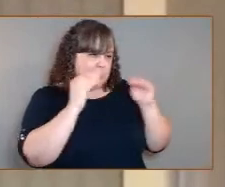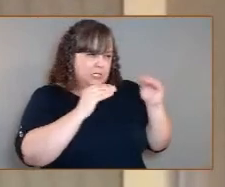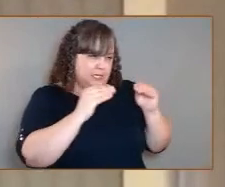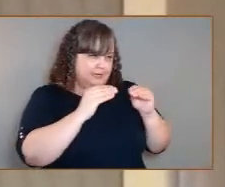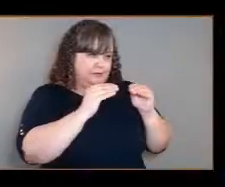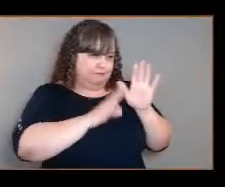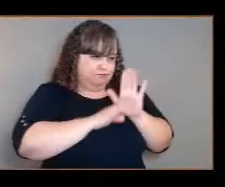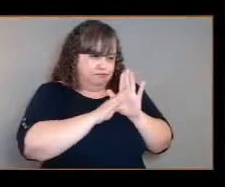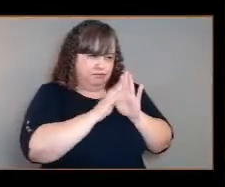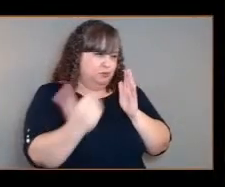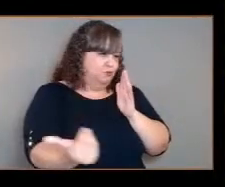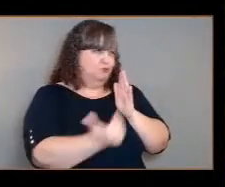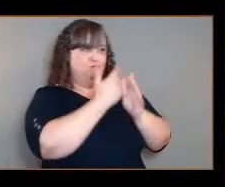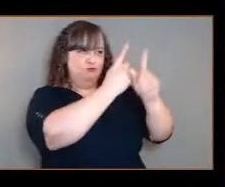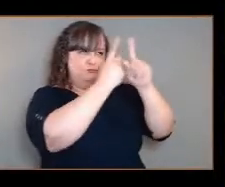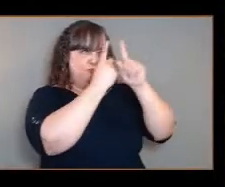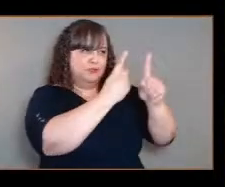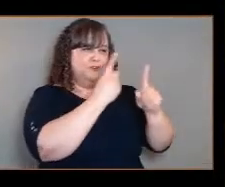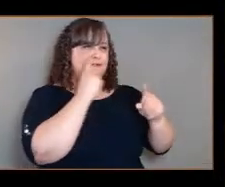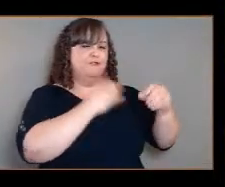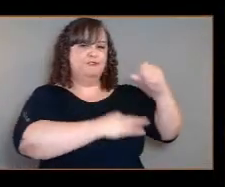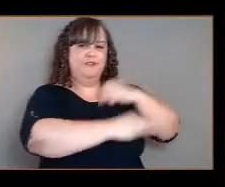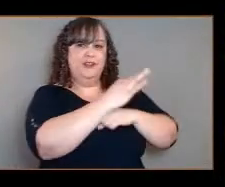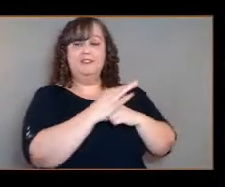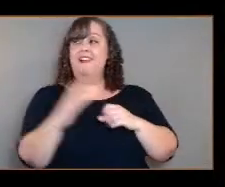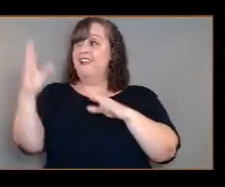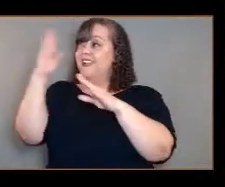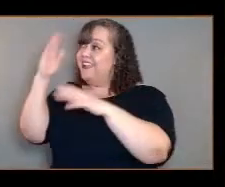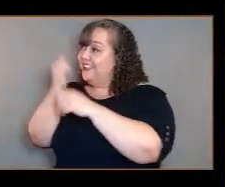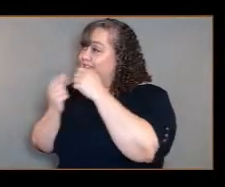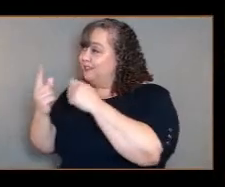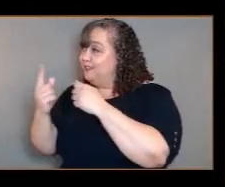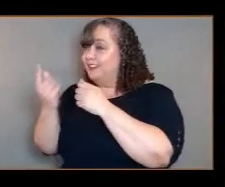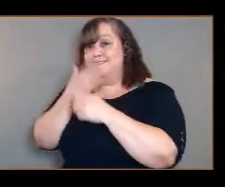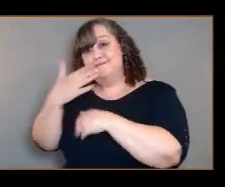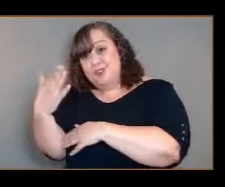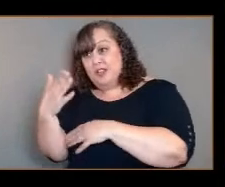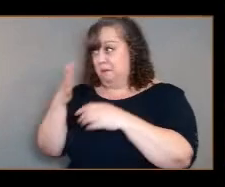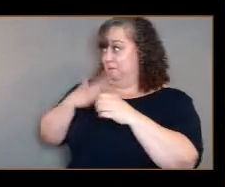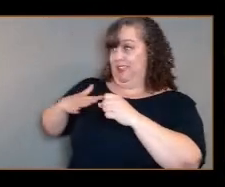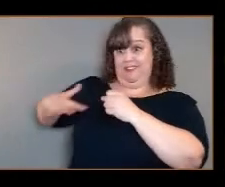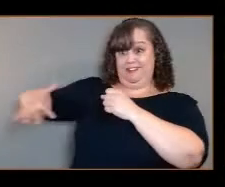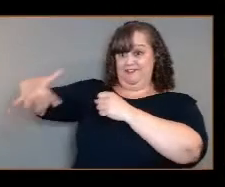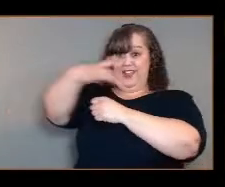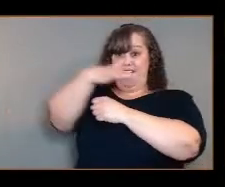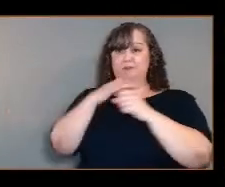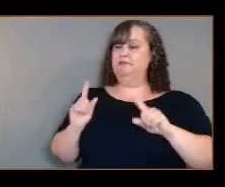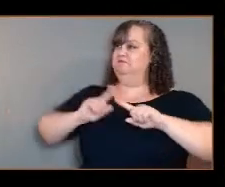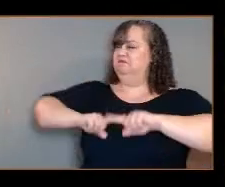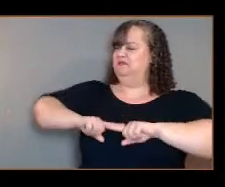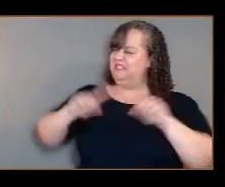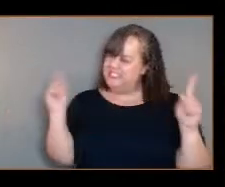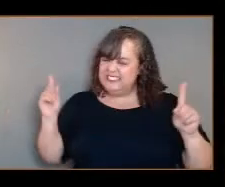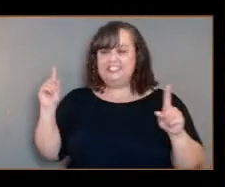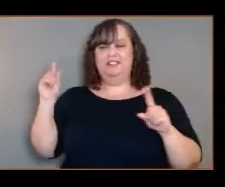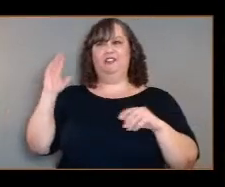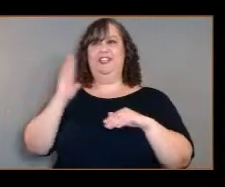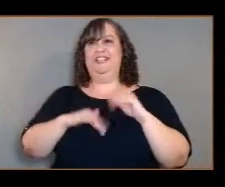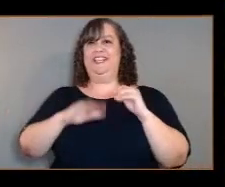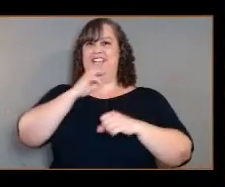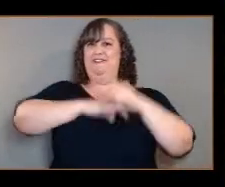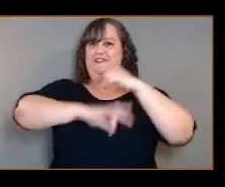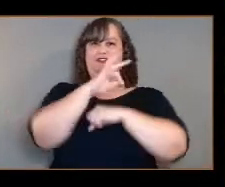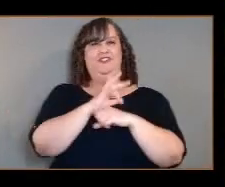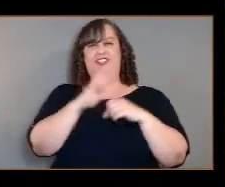around Venus. Hi everybody and good I'm in an environment right now that is as different from Venus as you can possibly be. We have